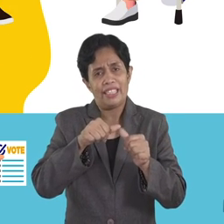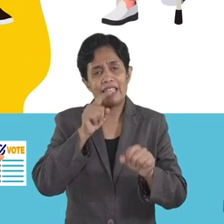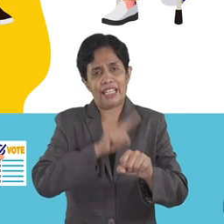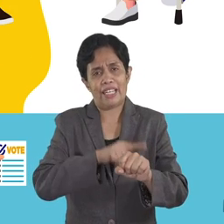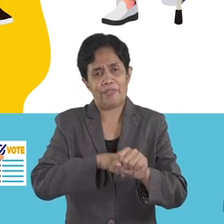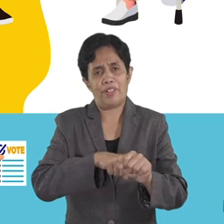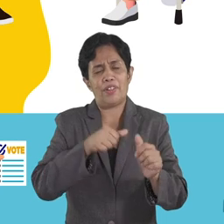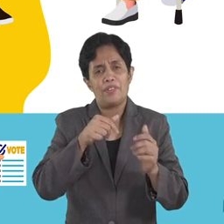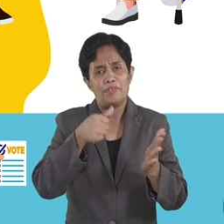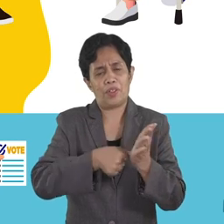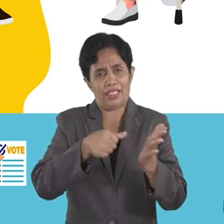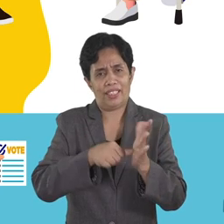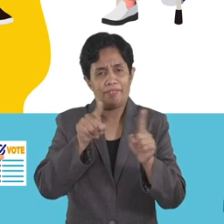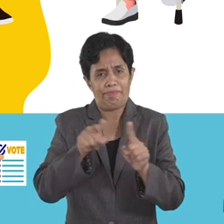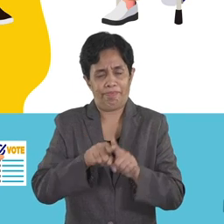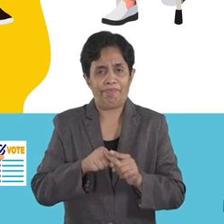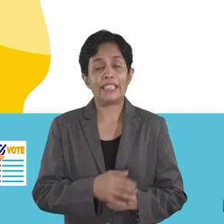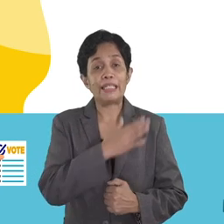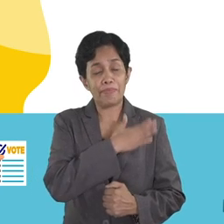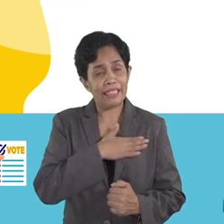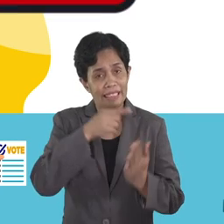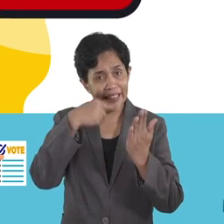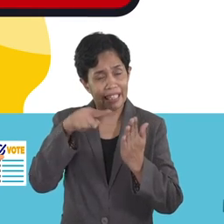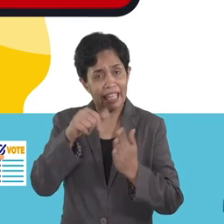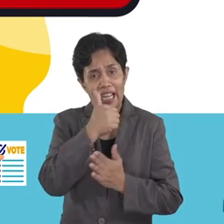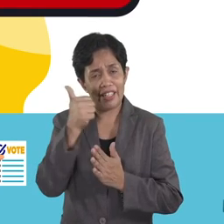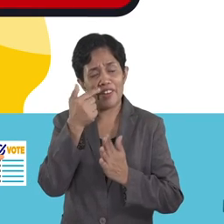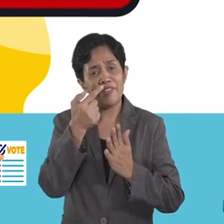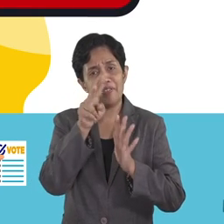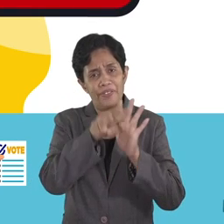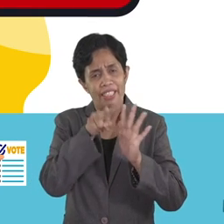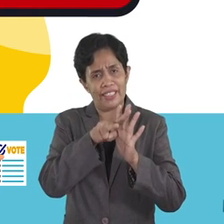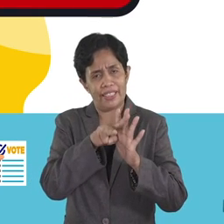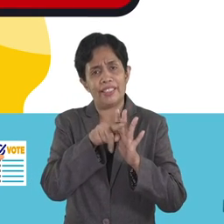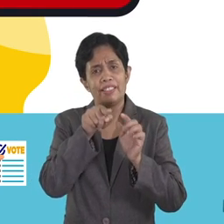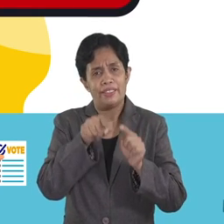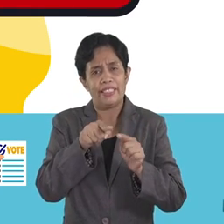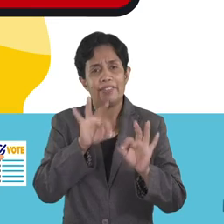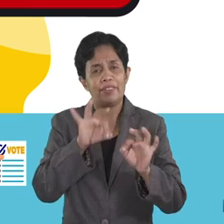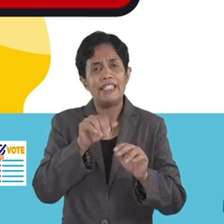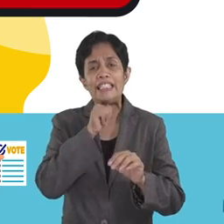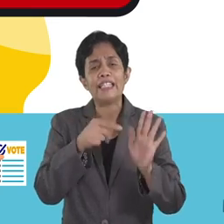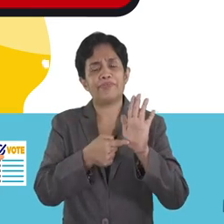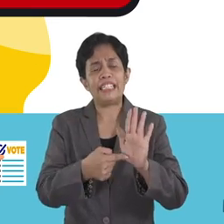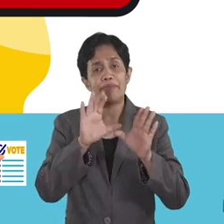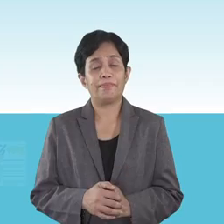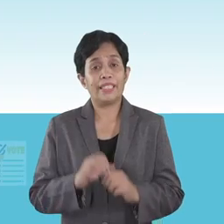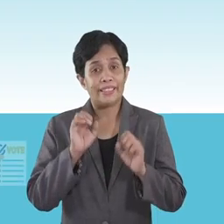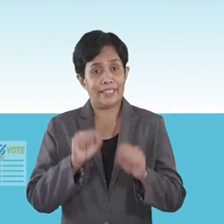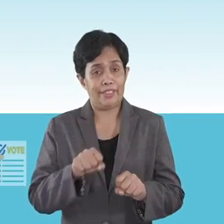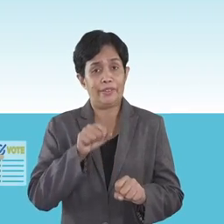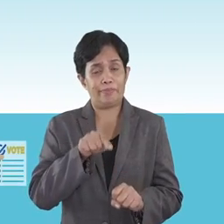of voting and is manifest. Please check out our other video on what to bring in case of non-manifest disabilities.